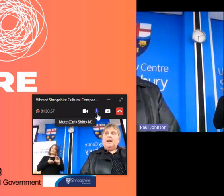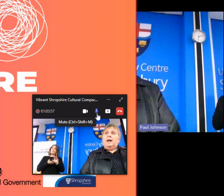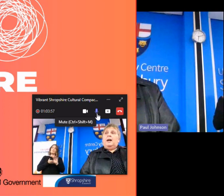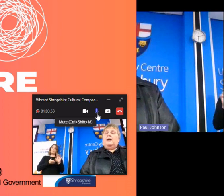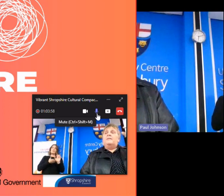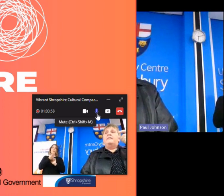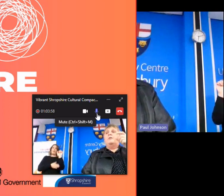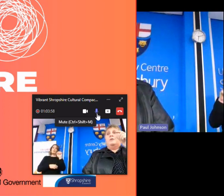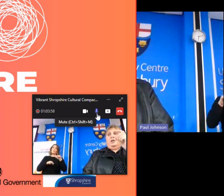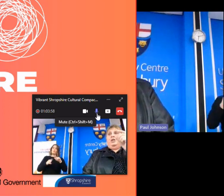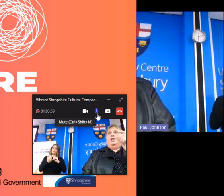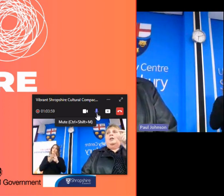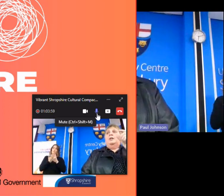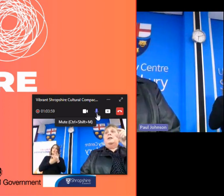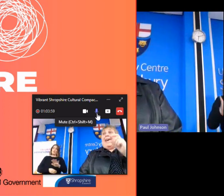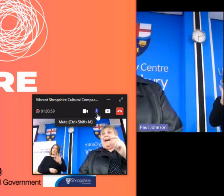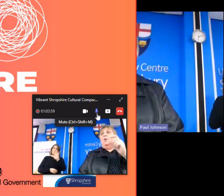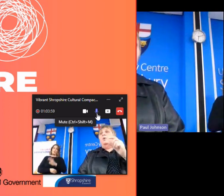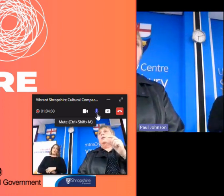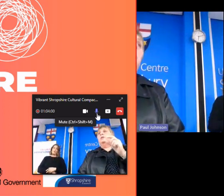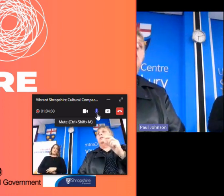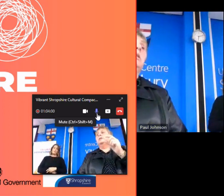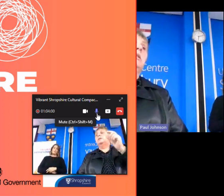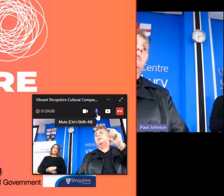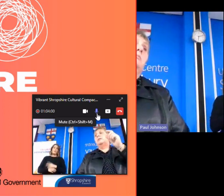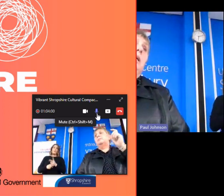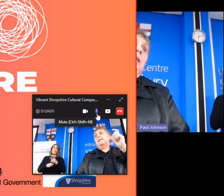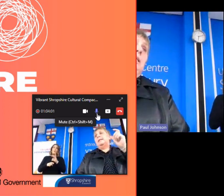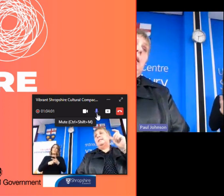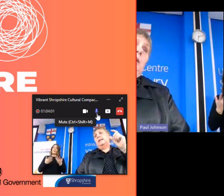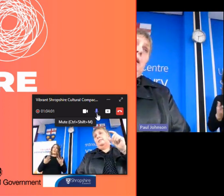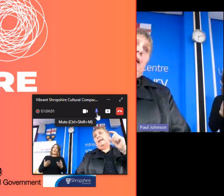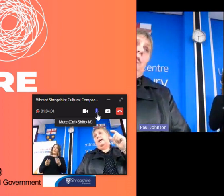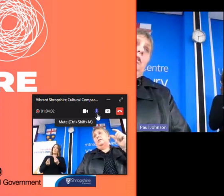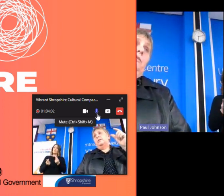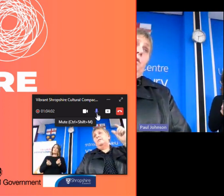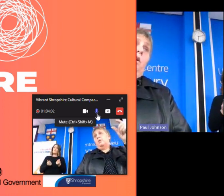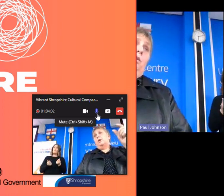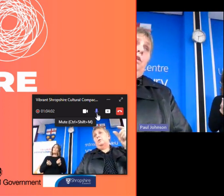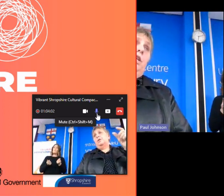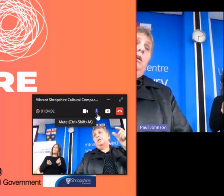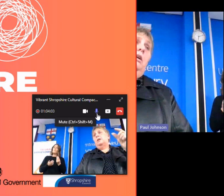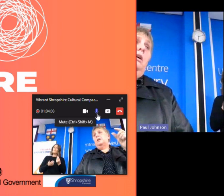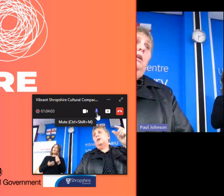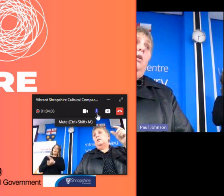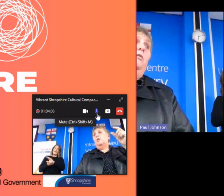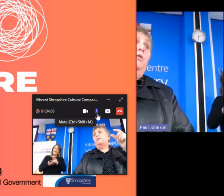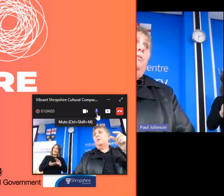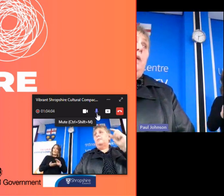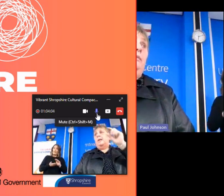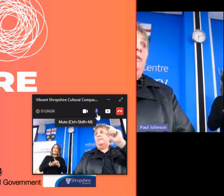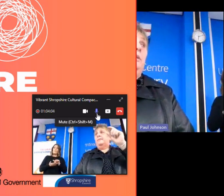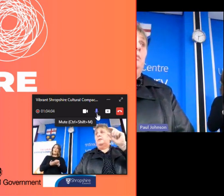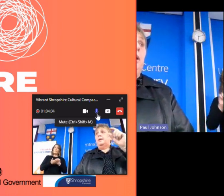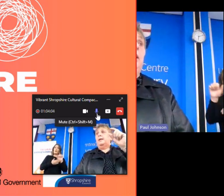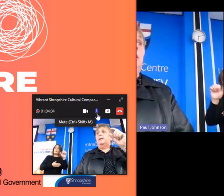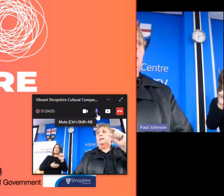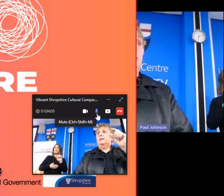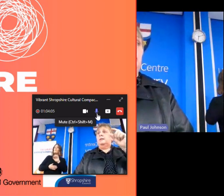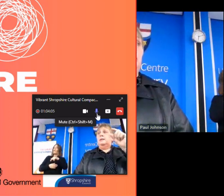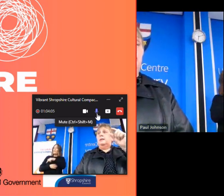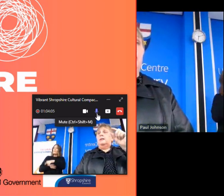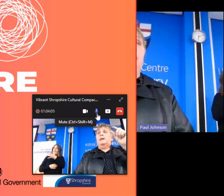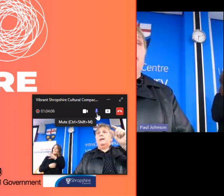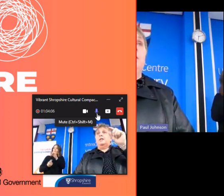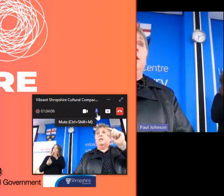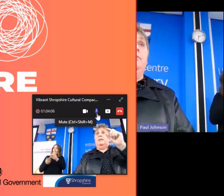and very often now some of the monies that are coming out for culture are not from that 50p